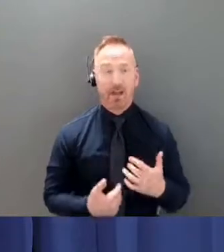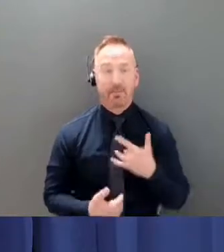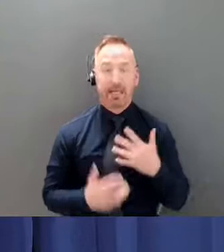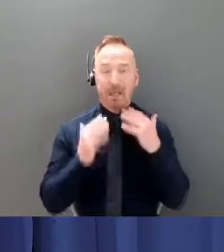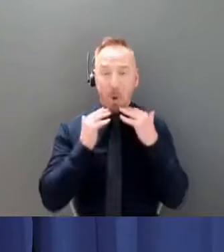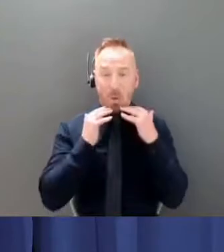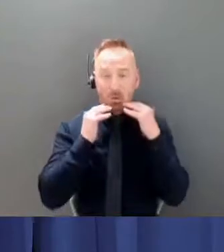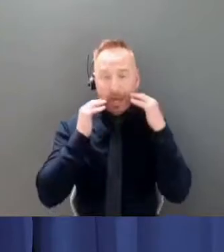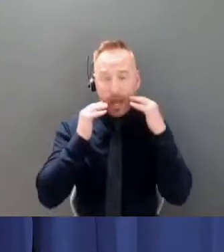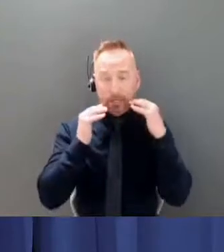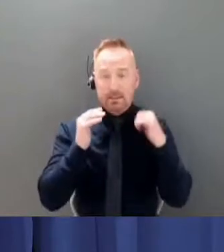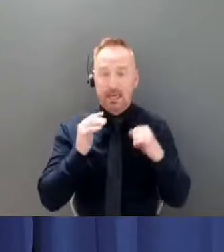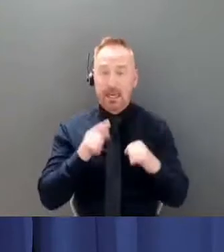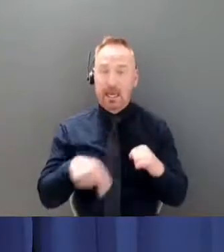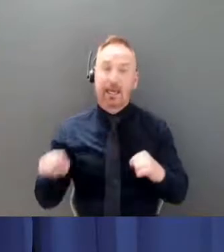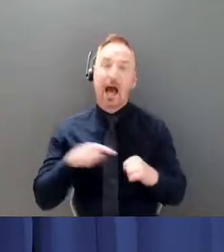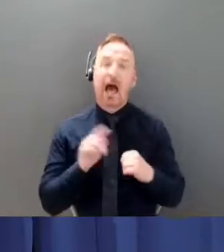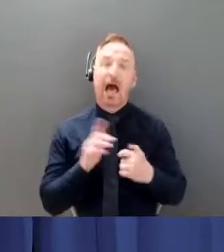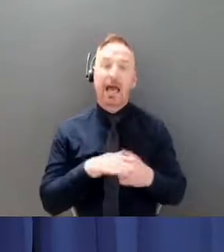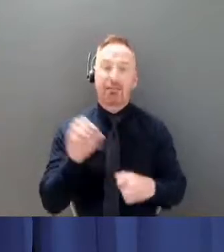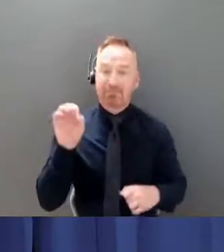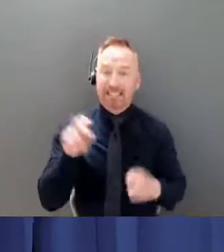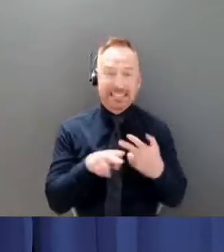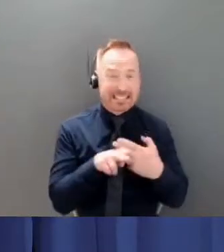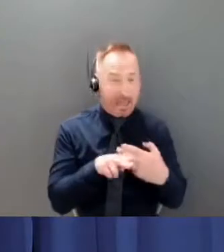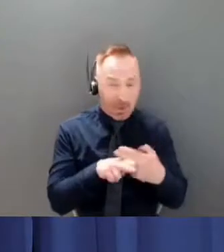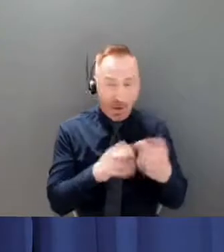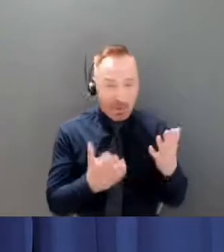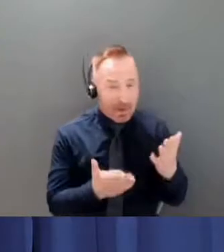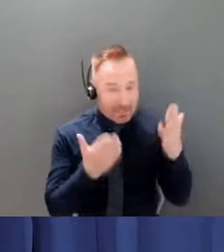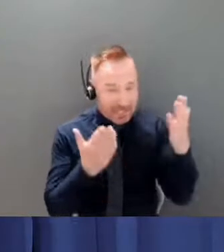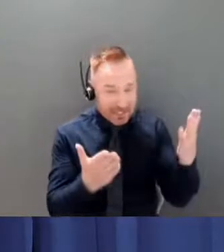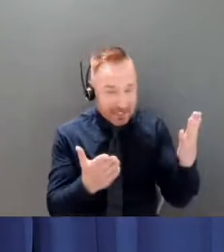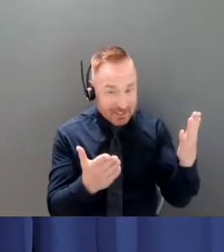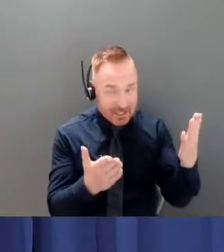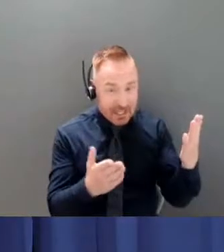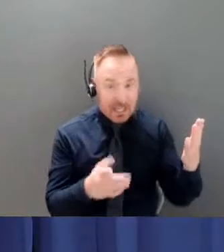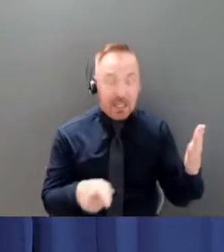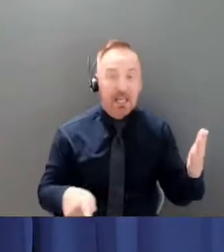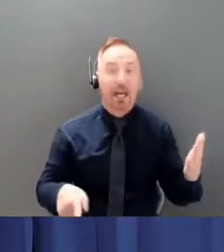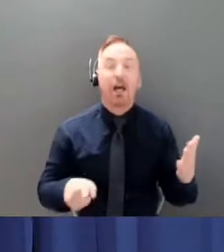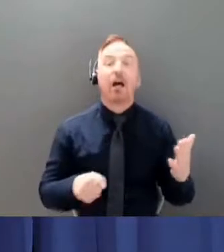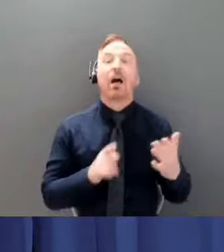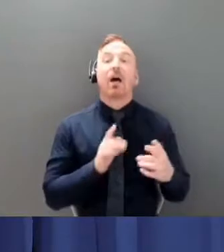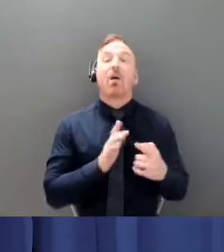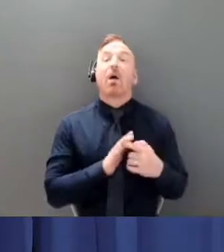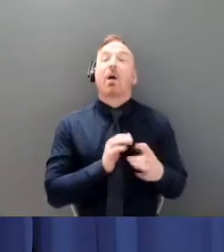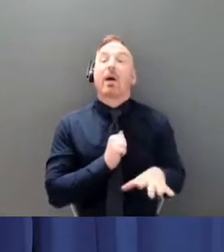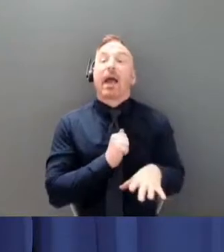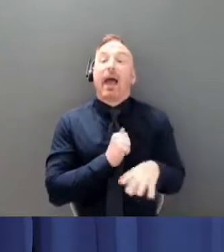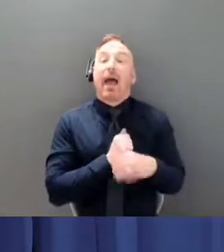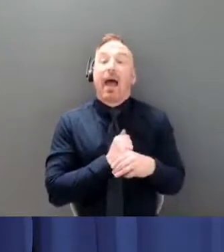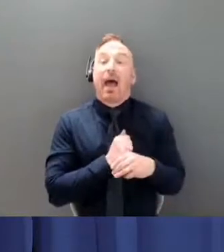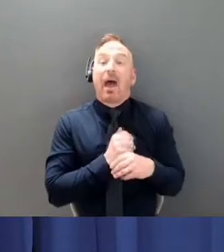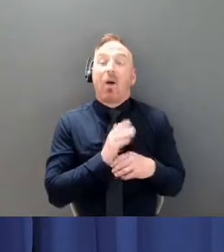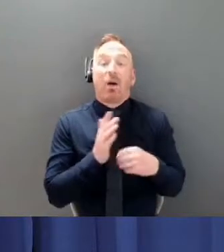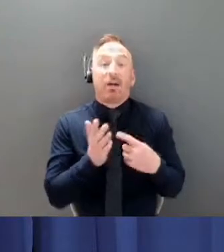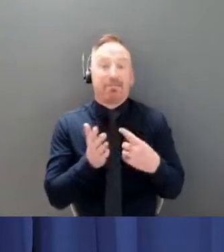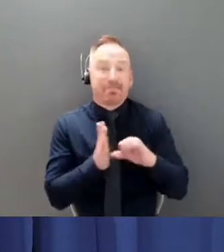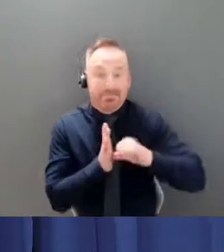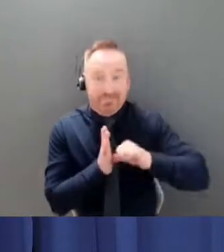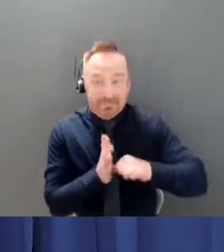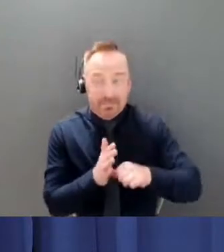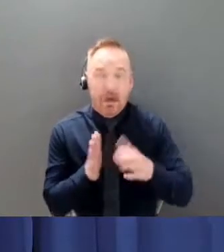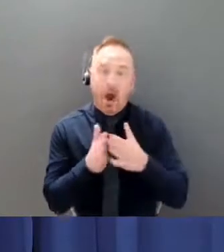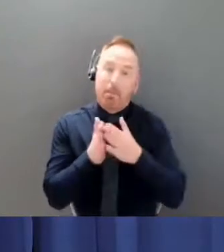I reiterate these temporary recommendations that are being put in place while we add surge capacity and reinforce our public health and health